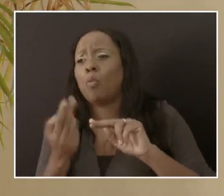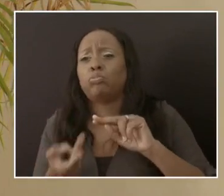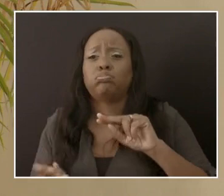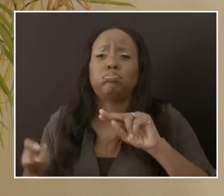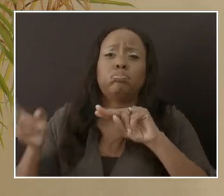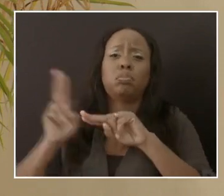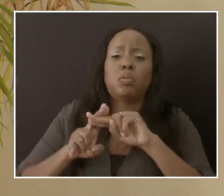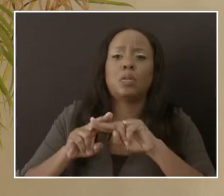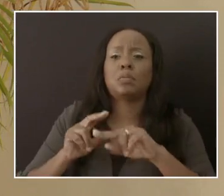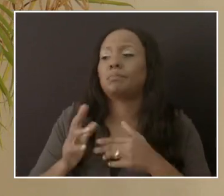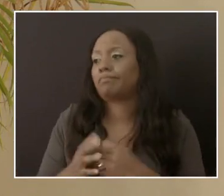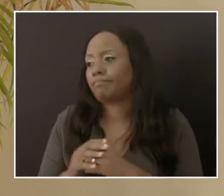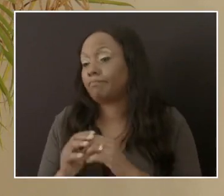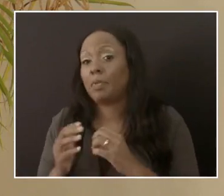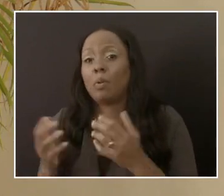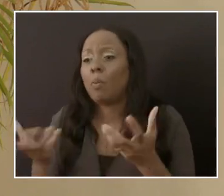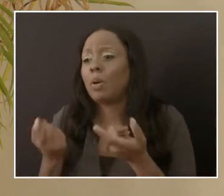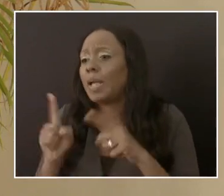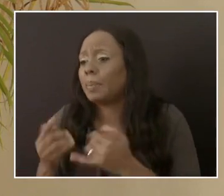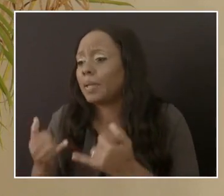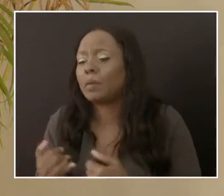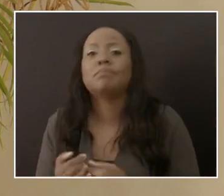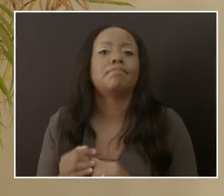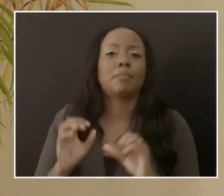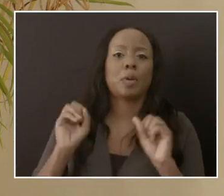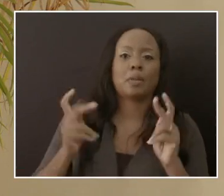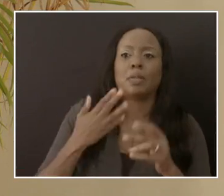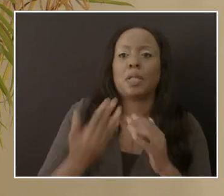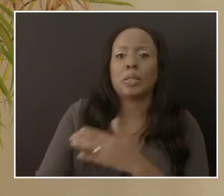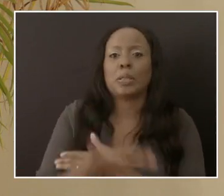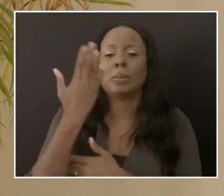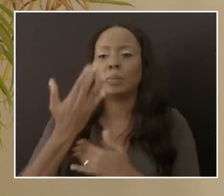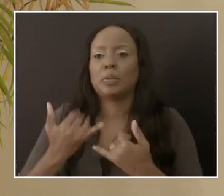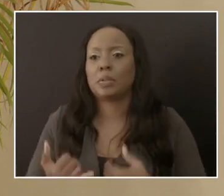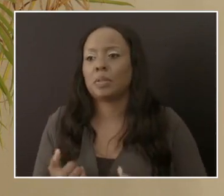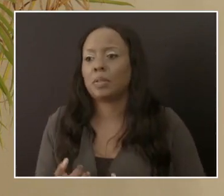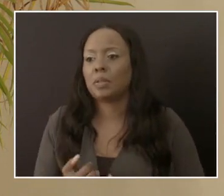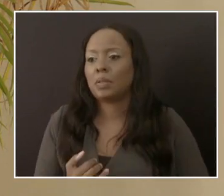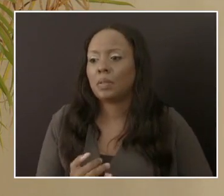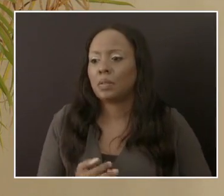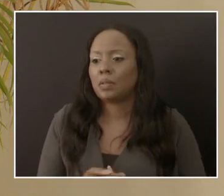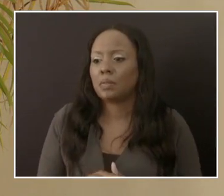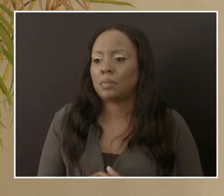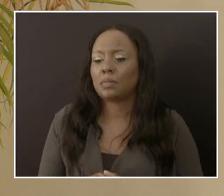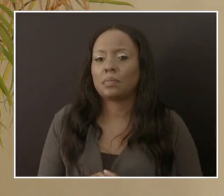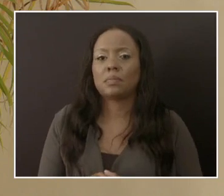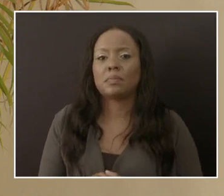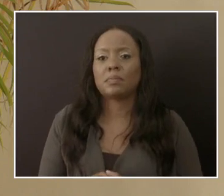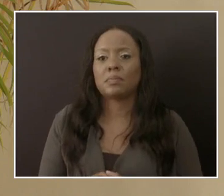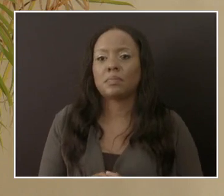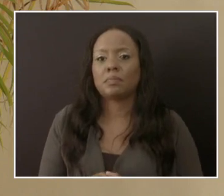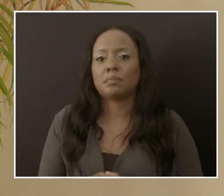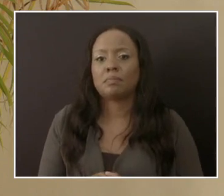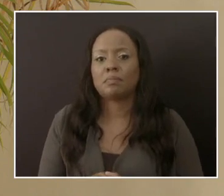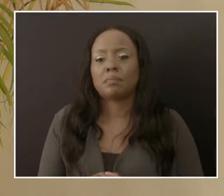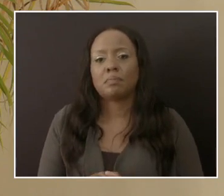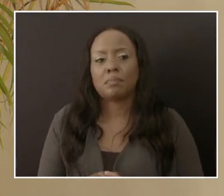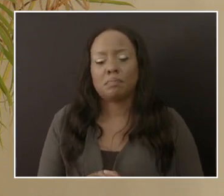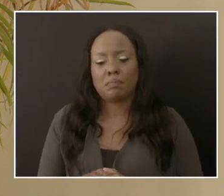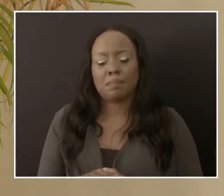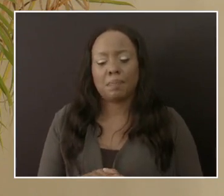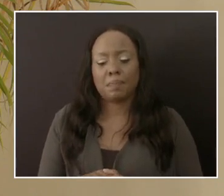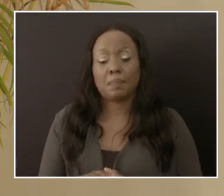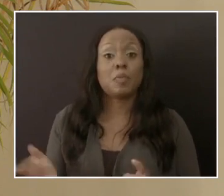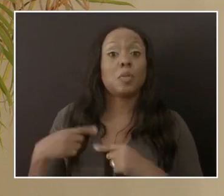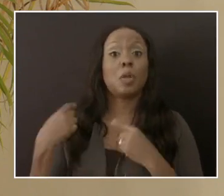Okay. So good morning, everyone. In terms of the laboratory where we are at this point, we are doing quite well in terms of being